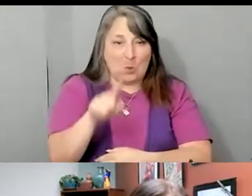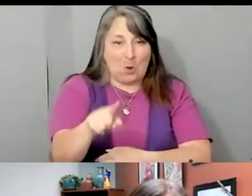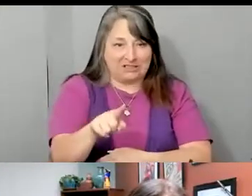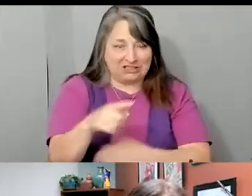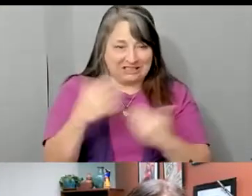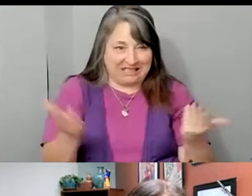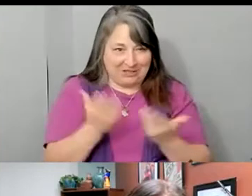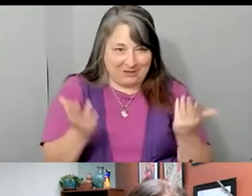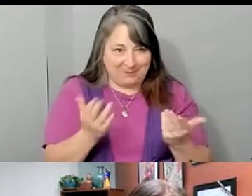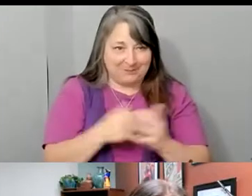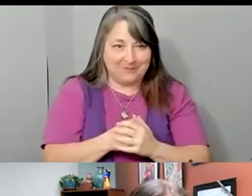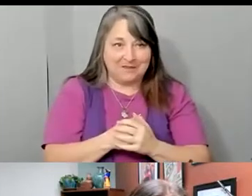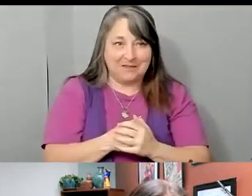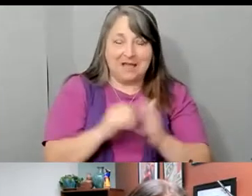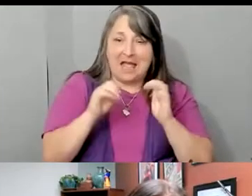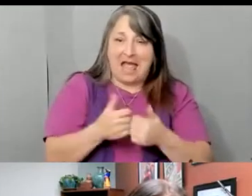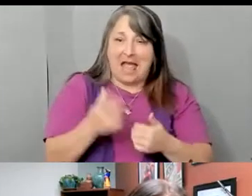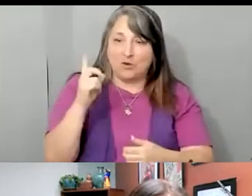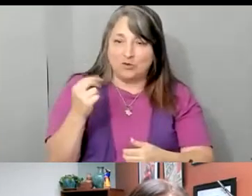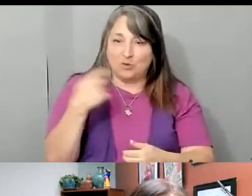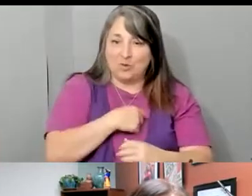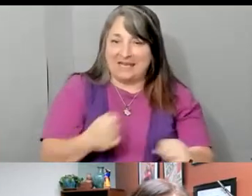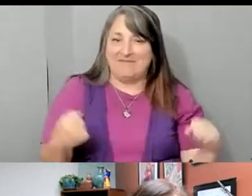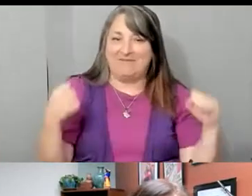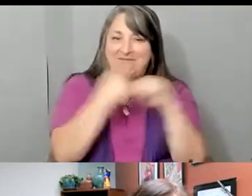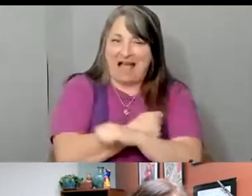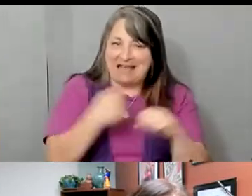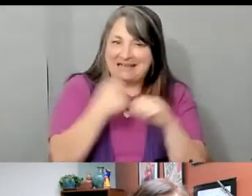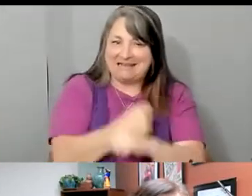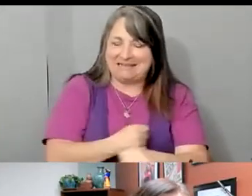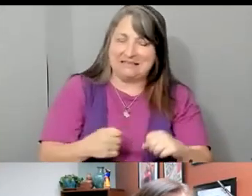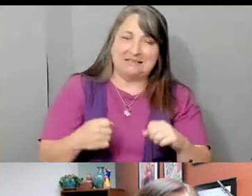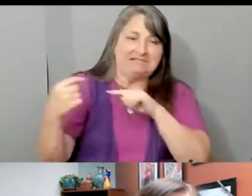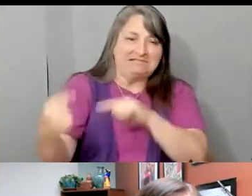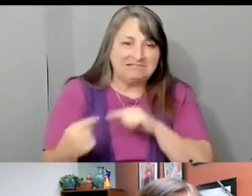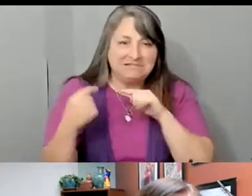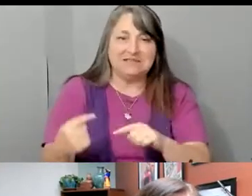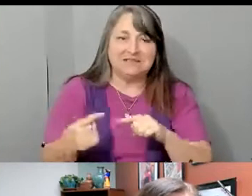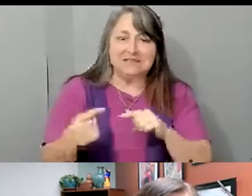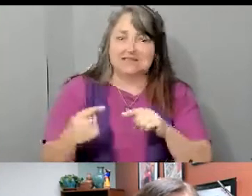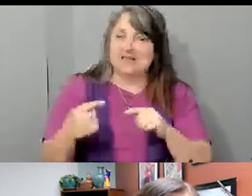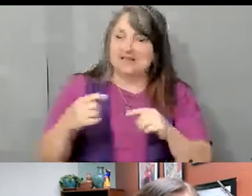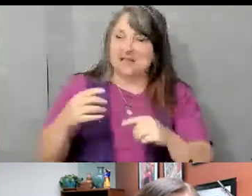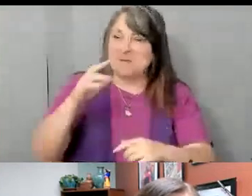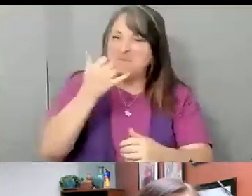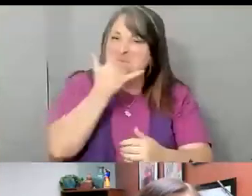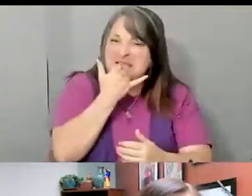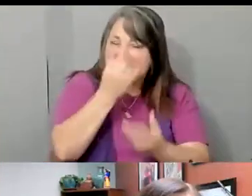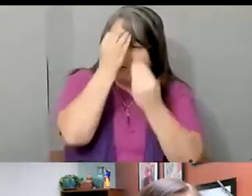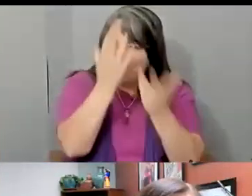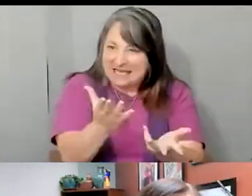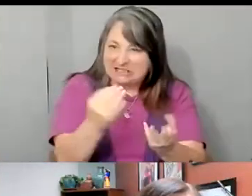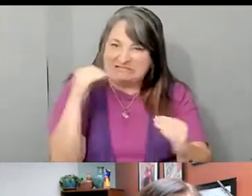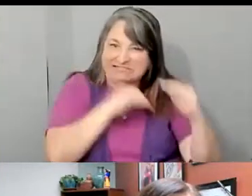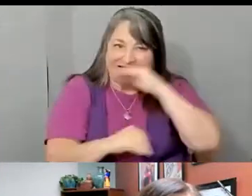So, how do we fight the misinformation and scare tactics that are being used by Republicans to reduce